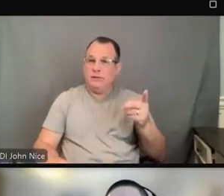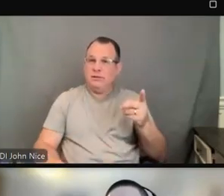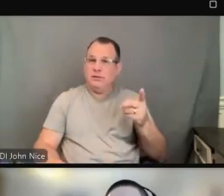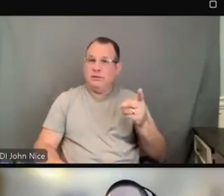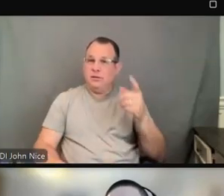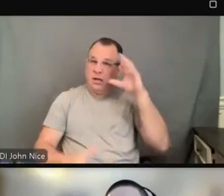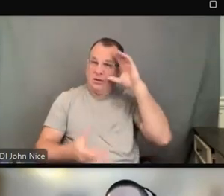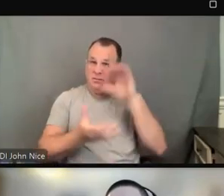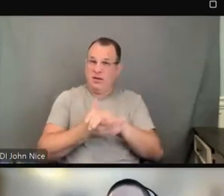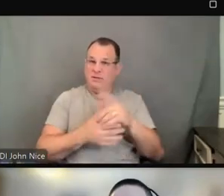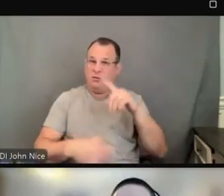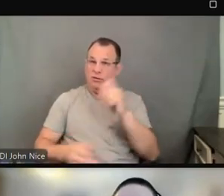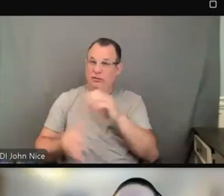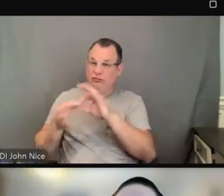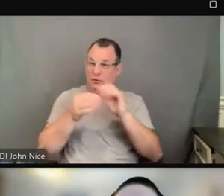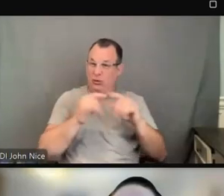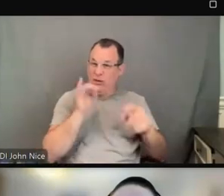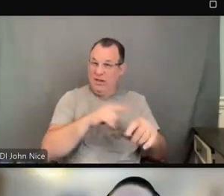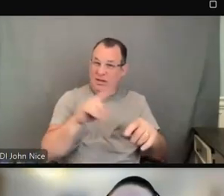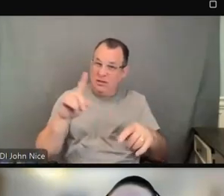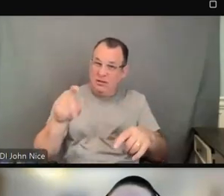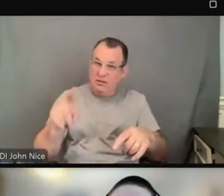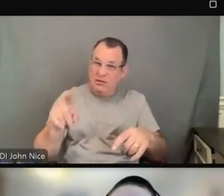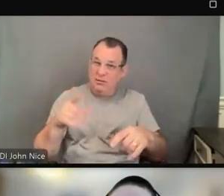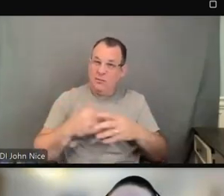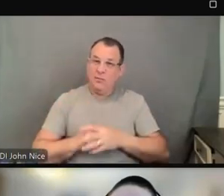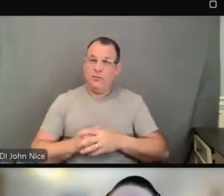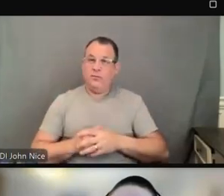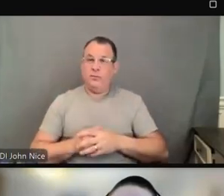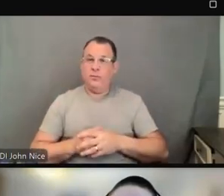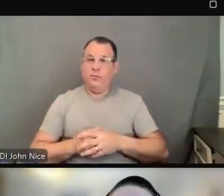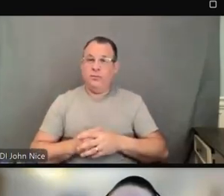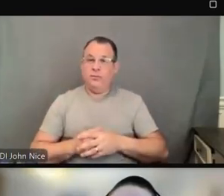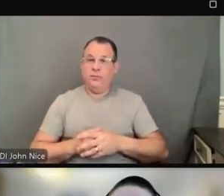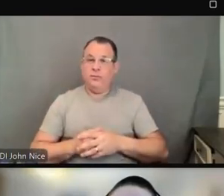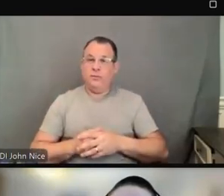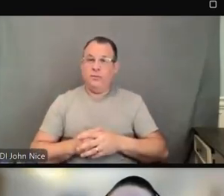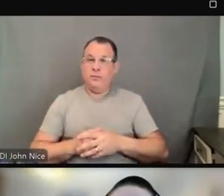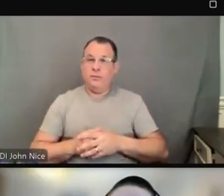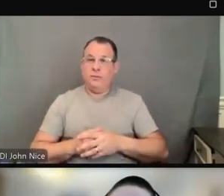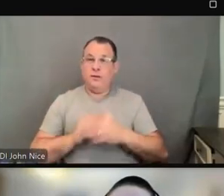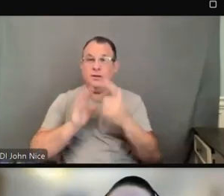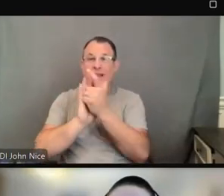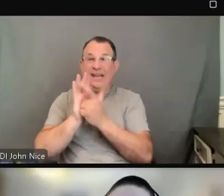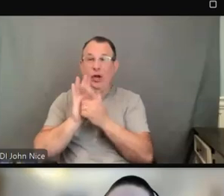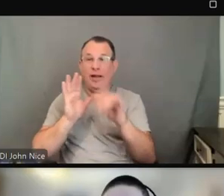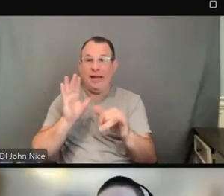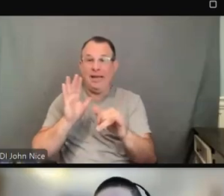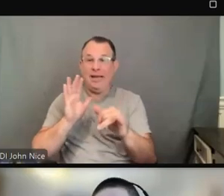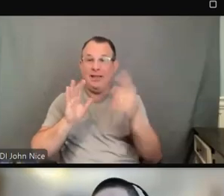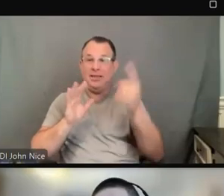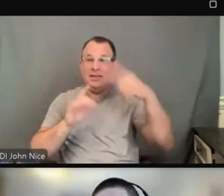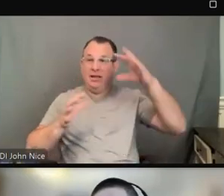getting at. And the way that that is decided legally is, again, to look at things